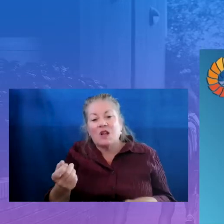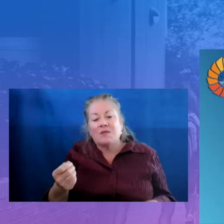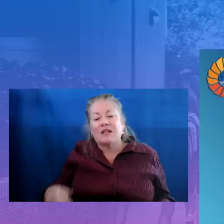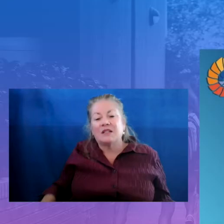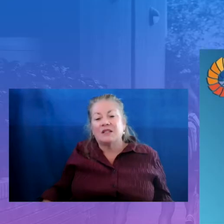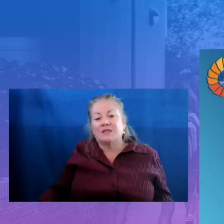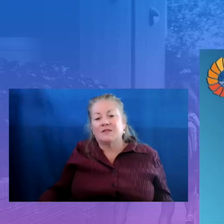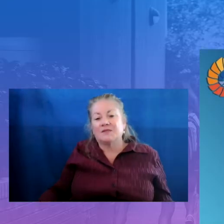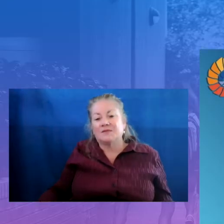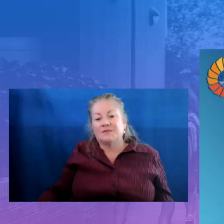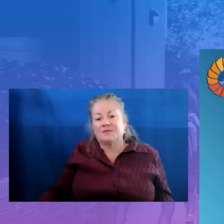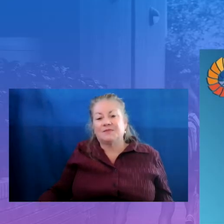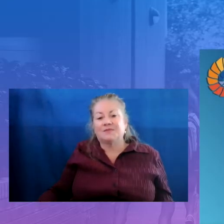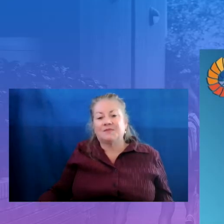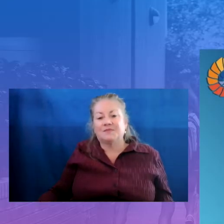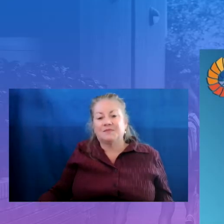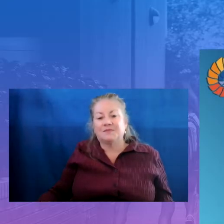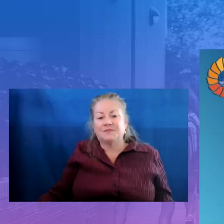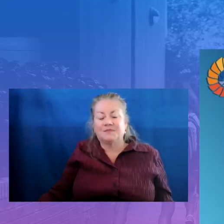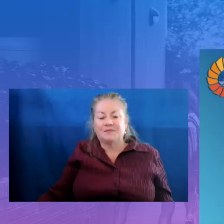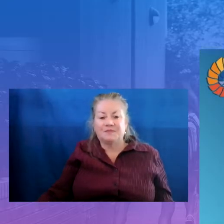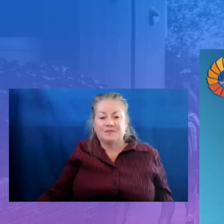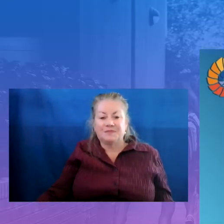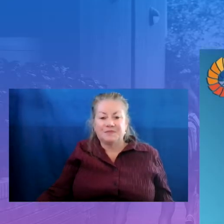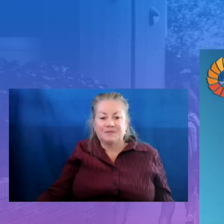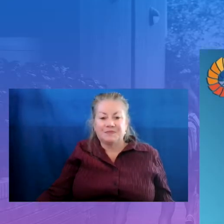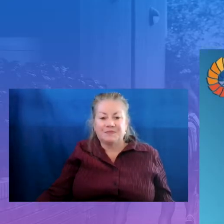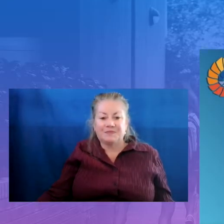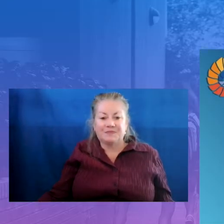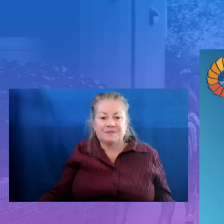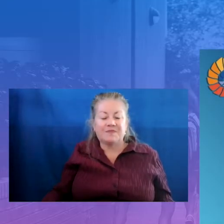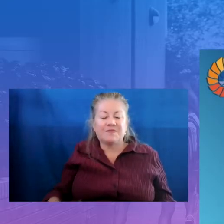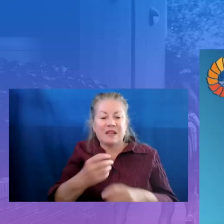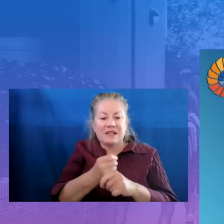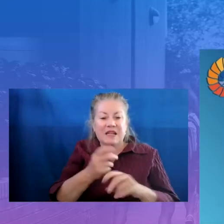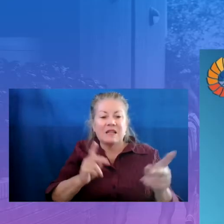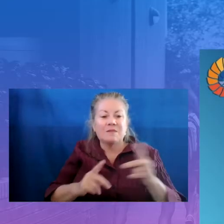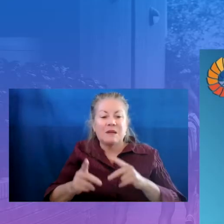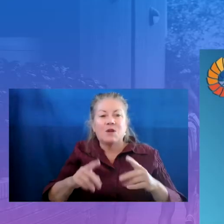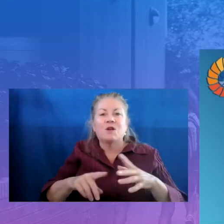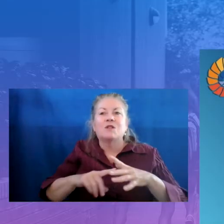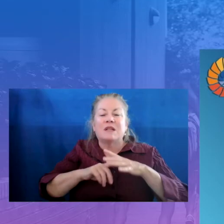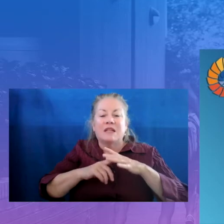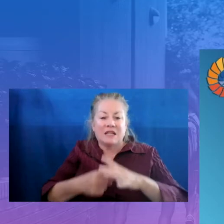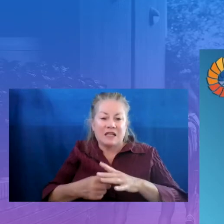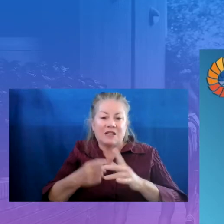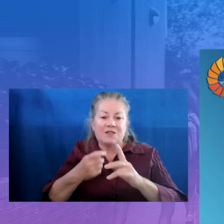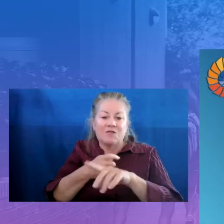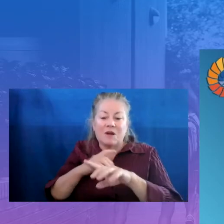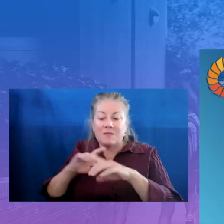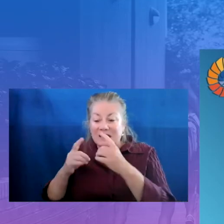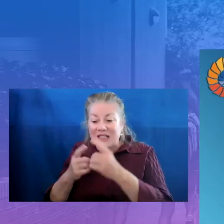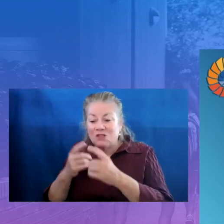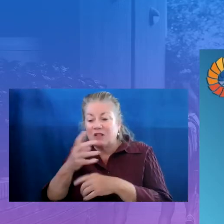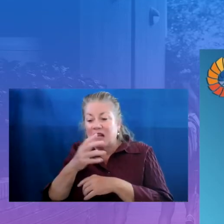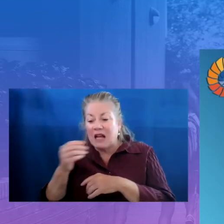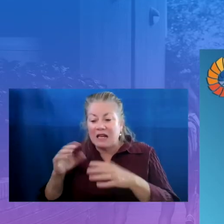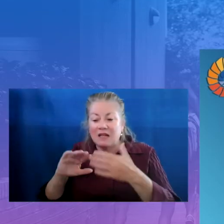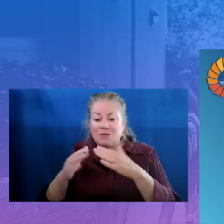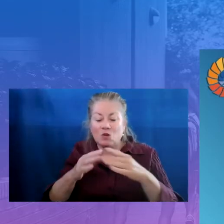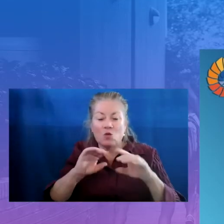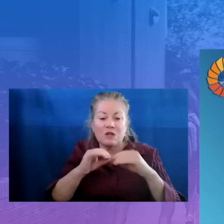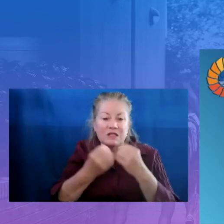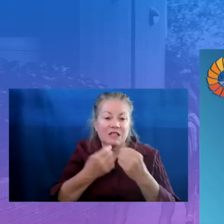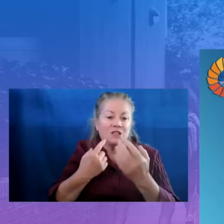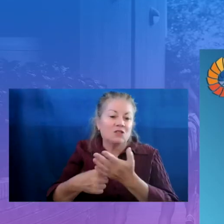on the ground at the implementation level from the district as well as from community organizations talking together and planning together because it is